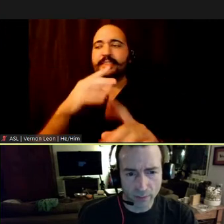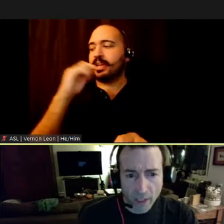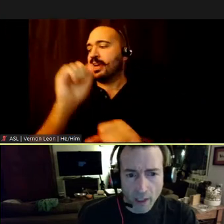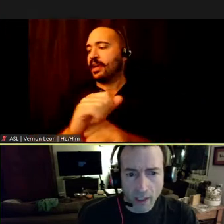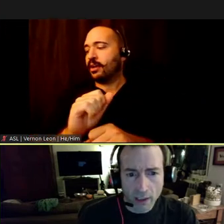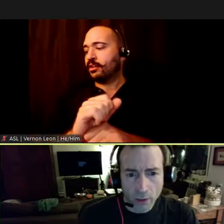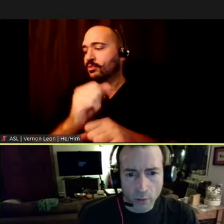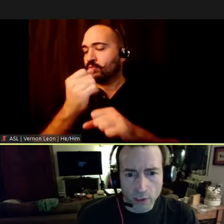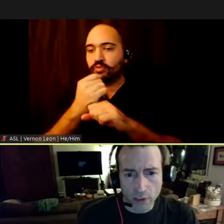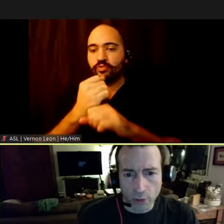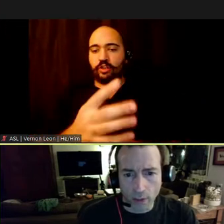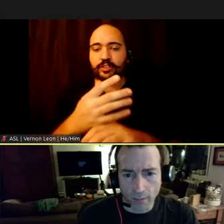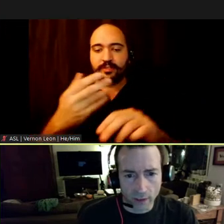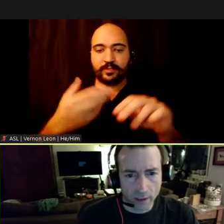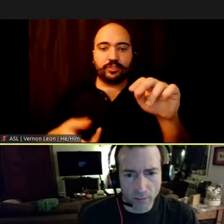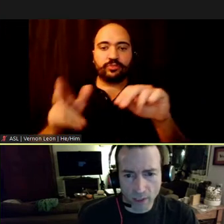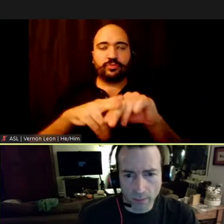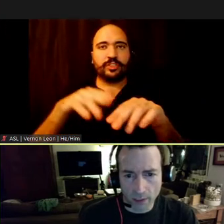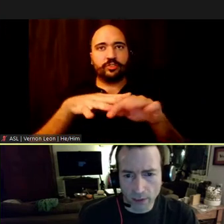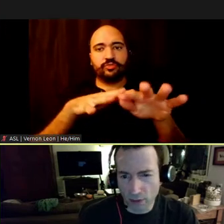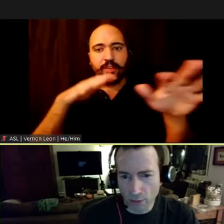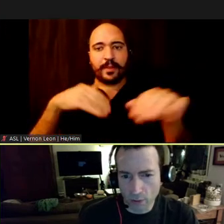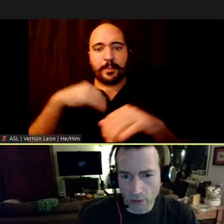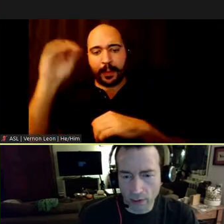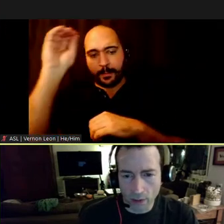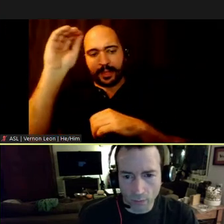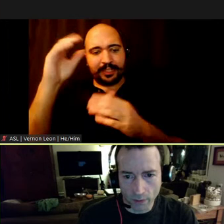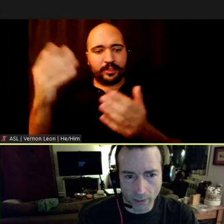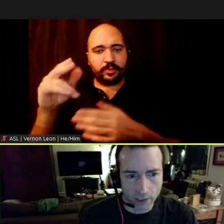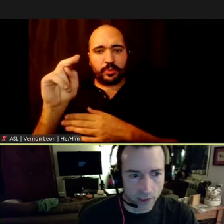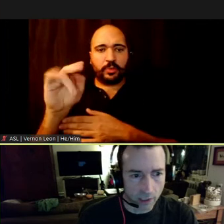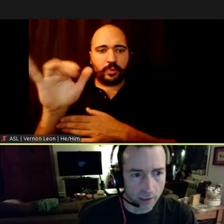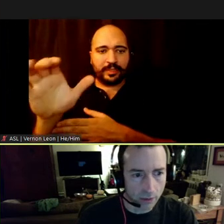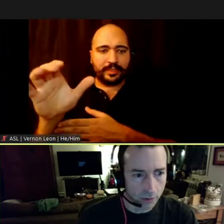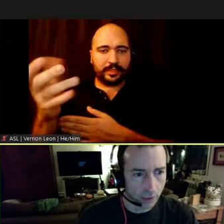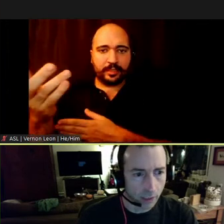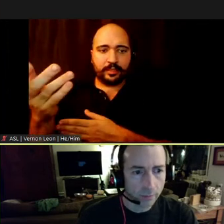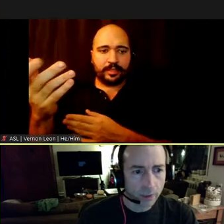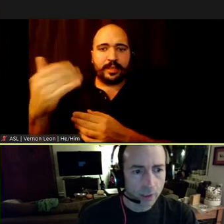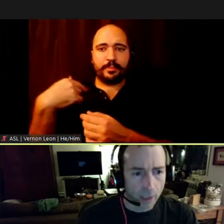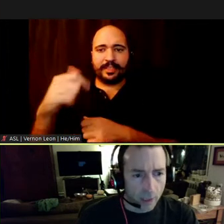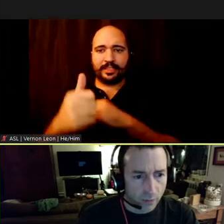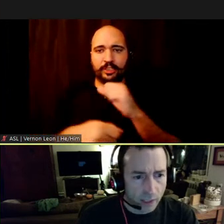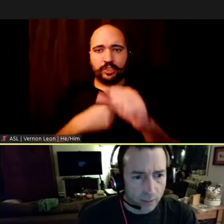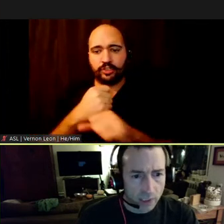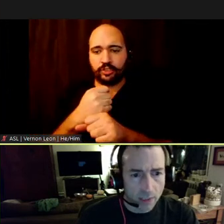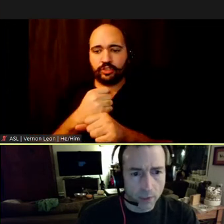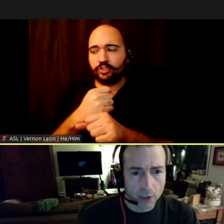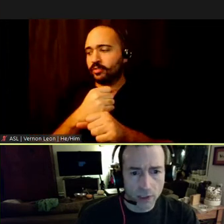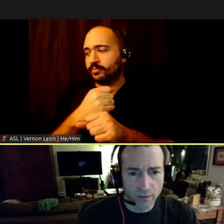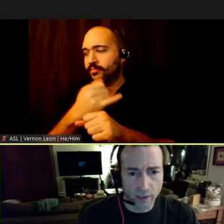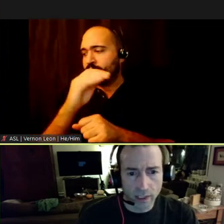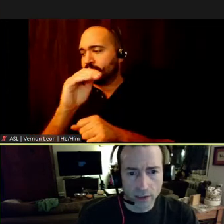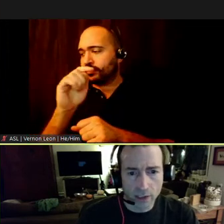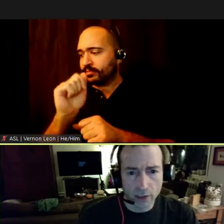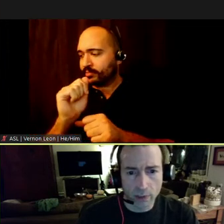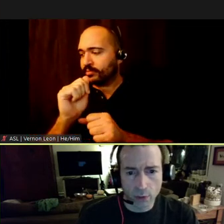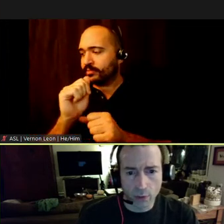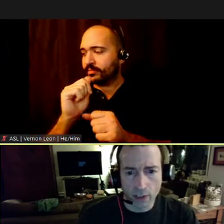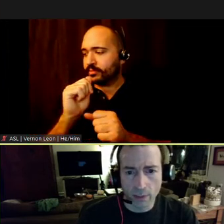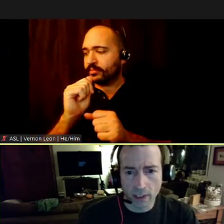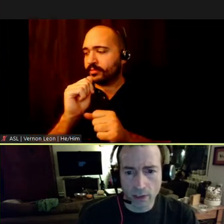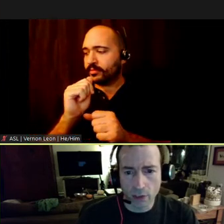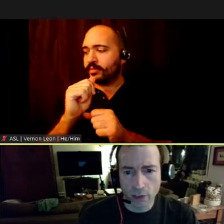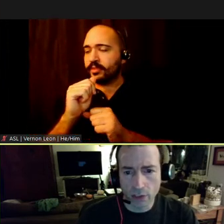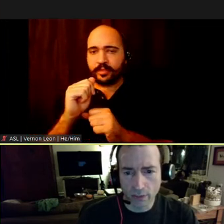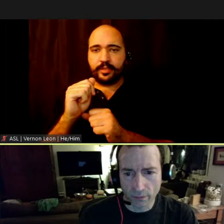of any increase in the traffic, in my opinion, in New York City over the past 10 years. If the MTA budget and financing is to be